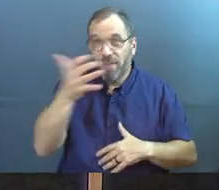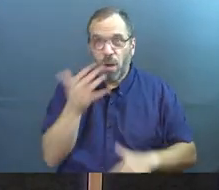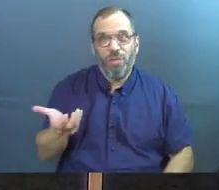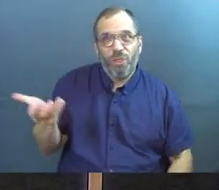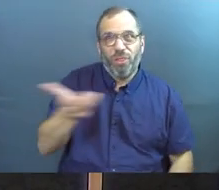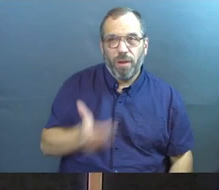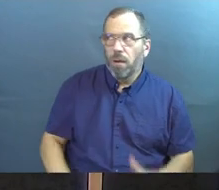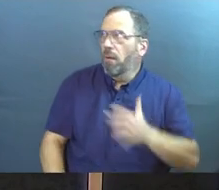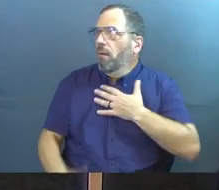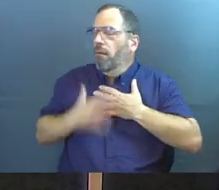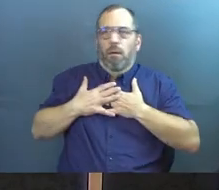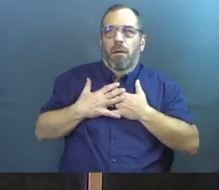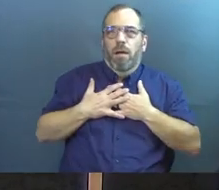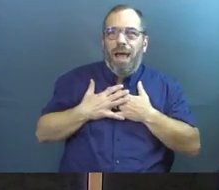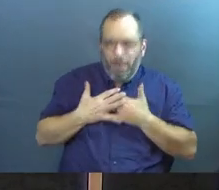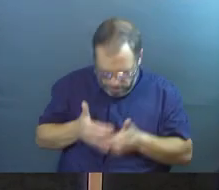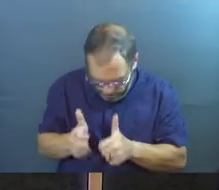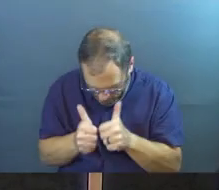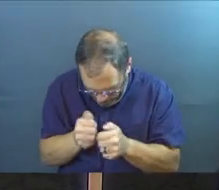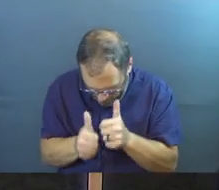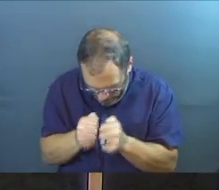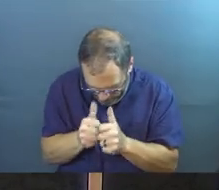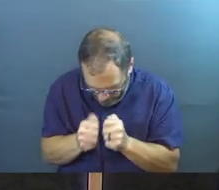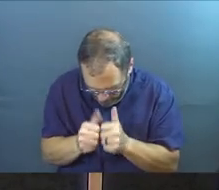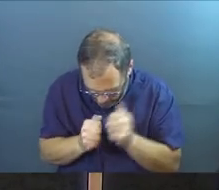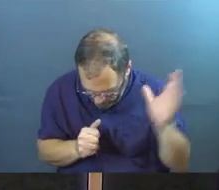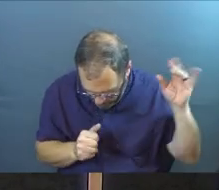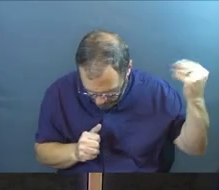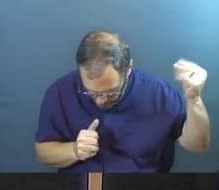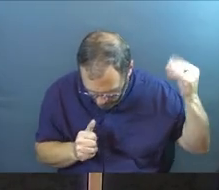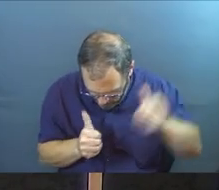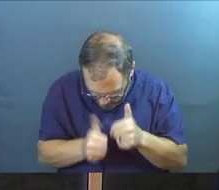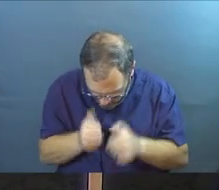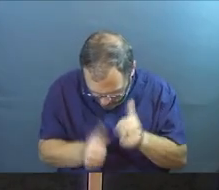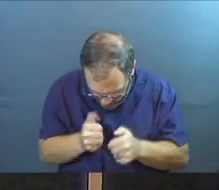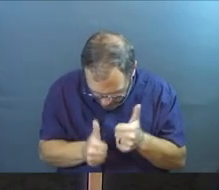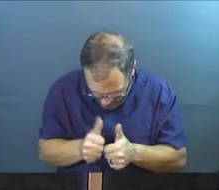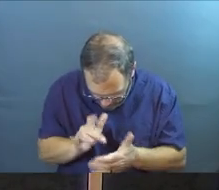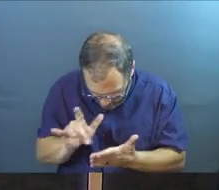around. Oh, my goodness. I wouldn't have heard anything anybody said ever.